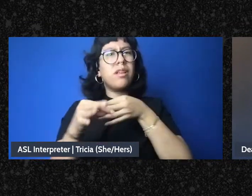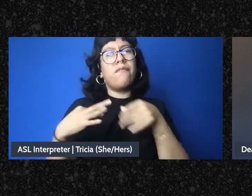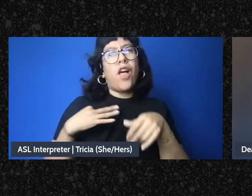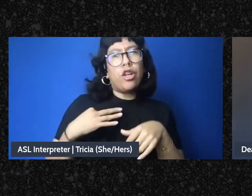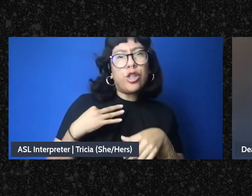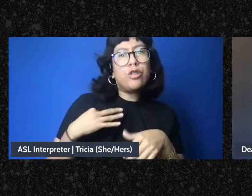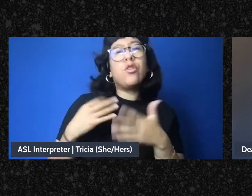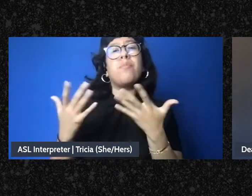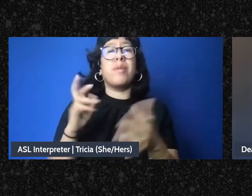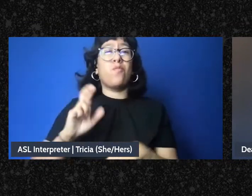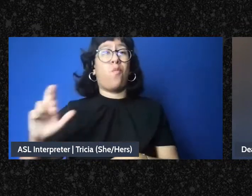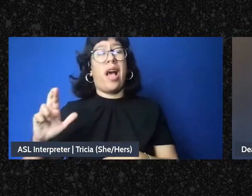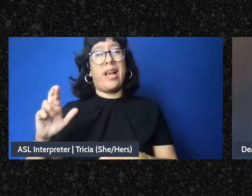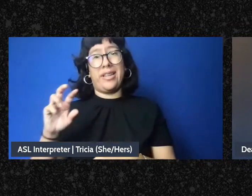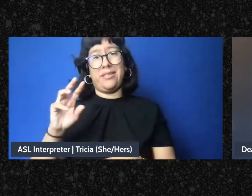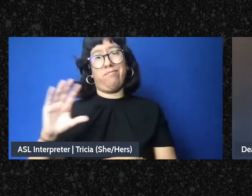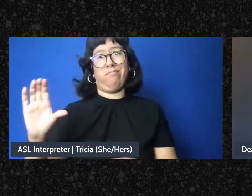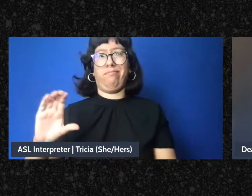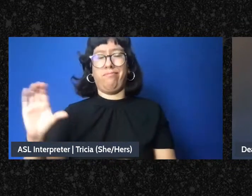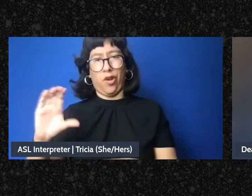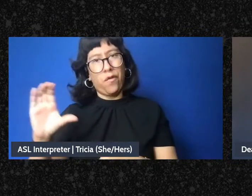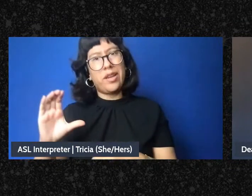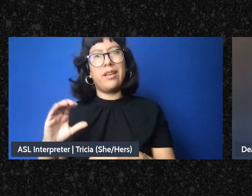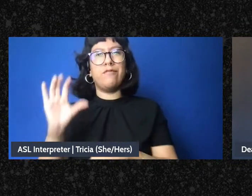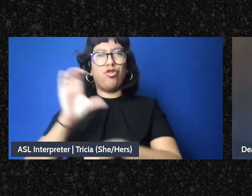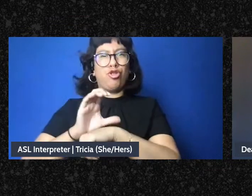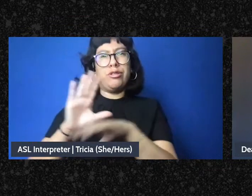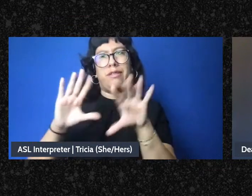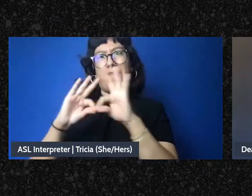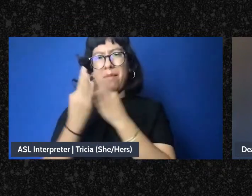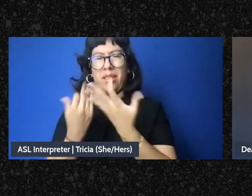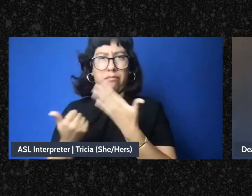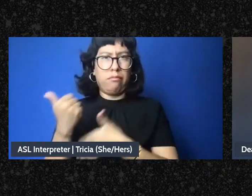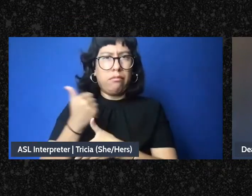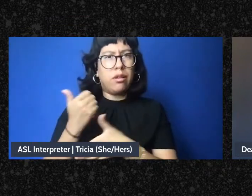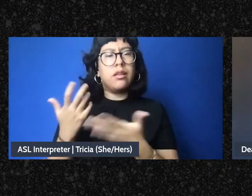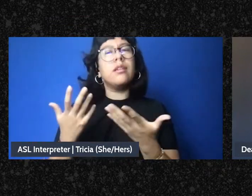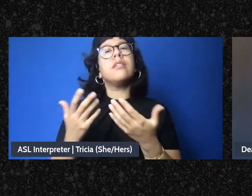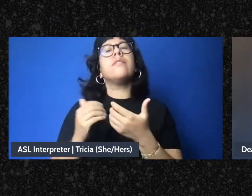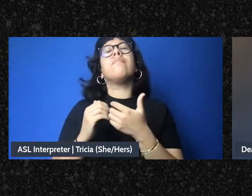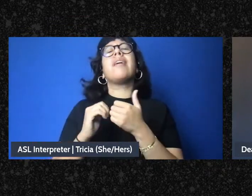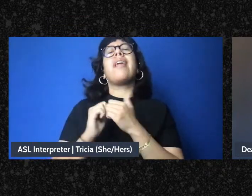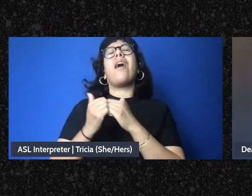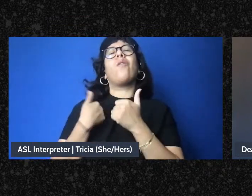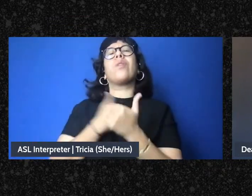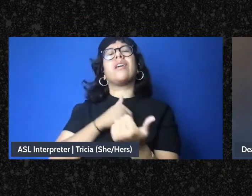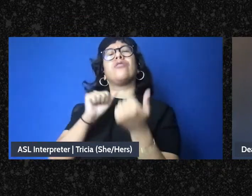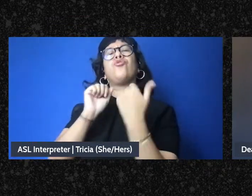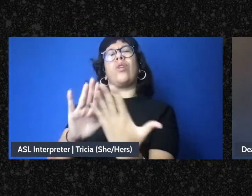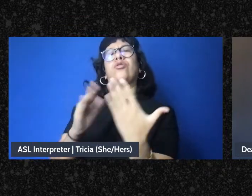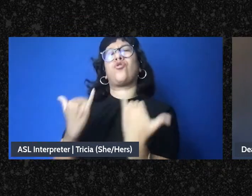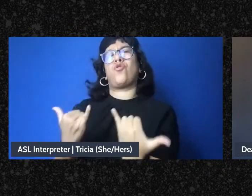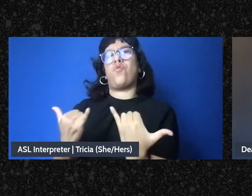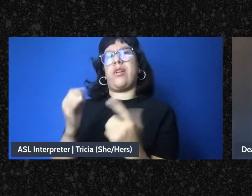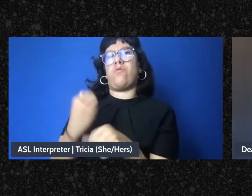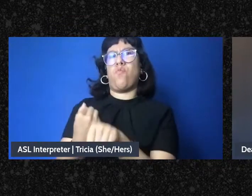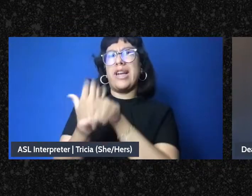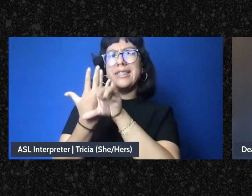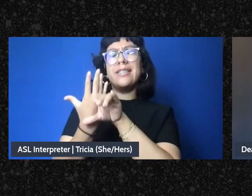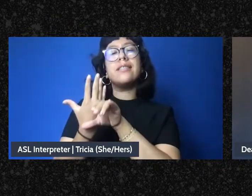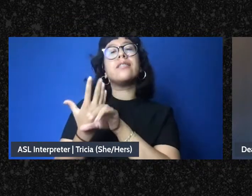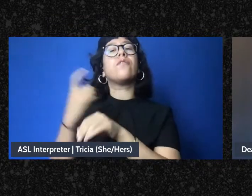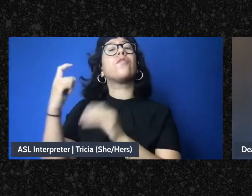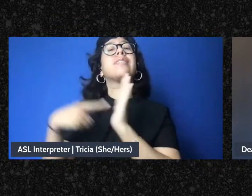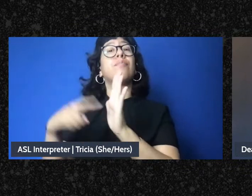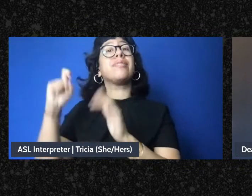family? And how do we relate to current calls to address mounting crises with state solutions like the Green